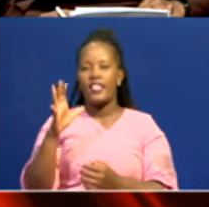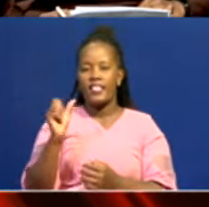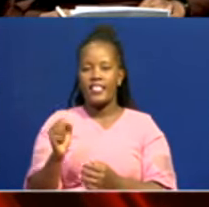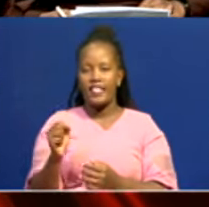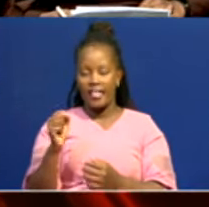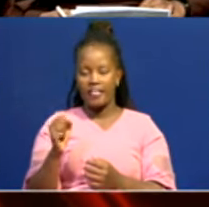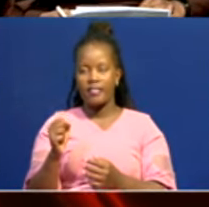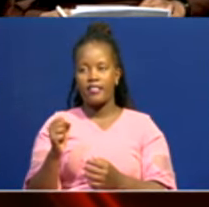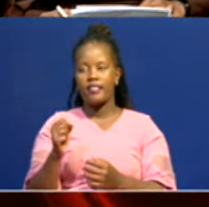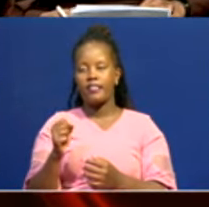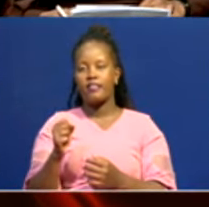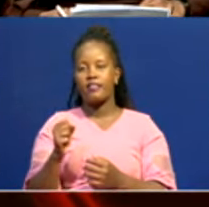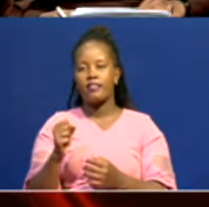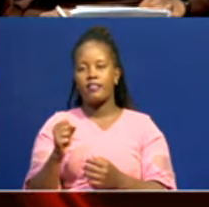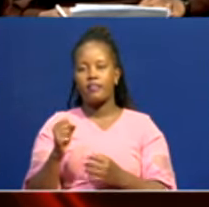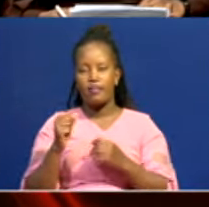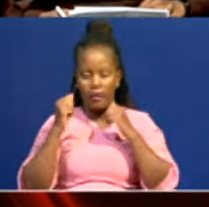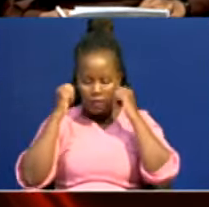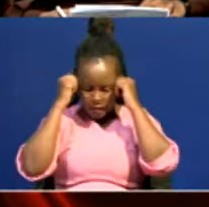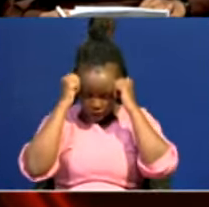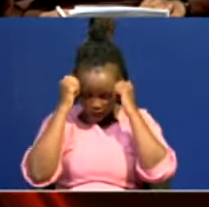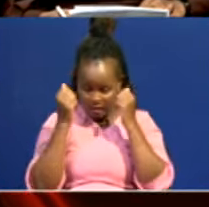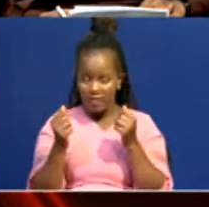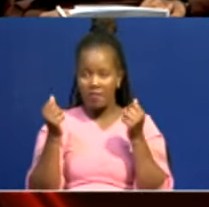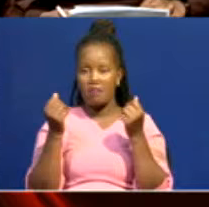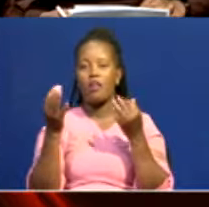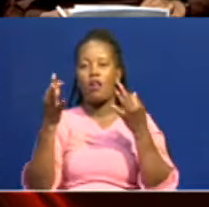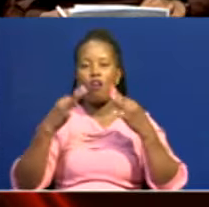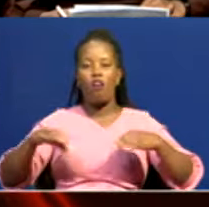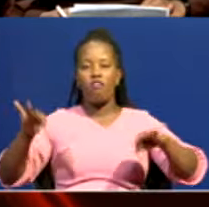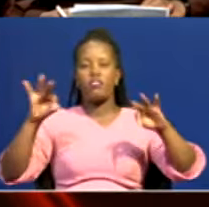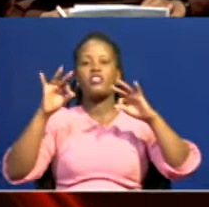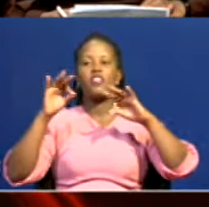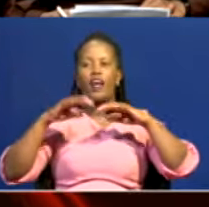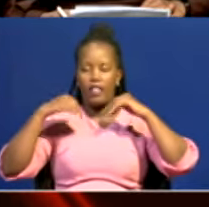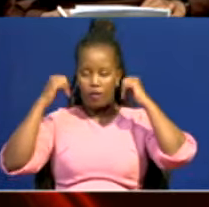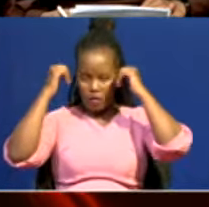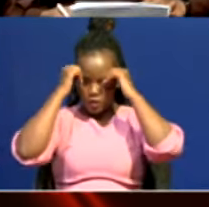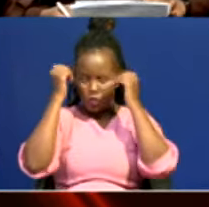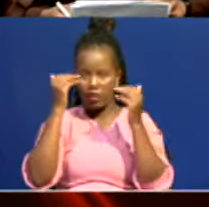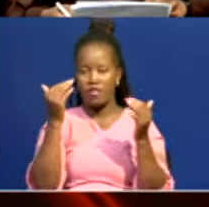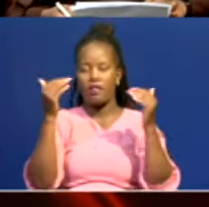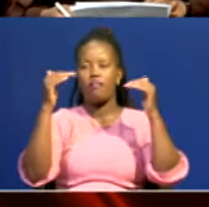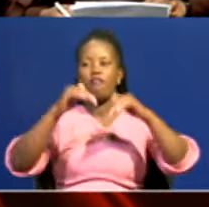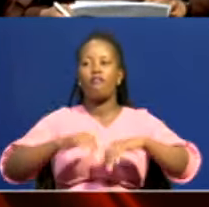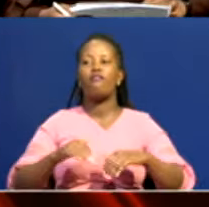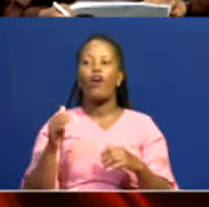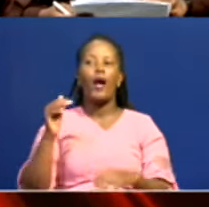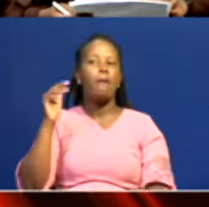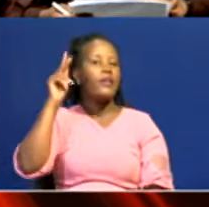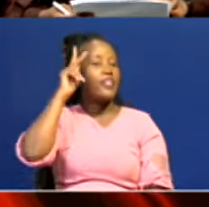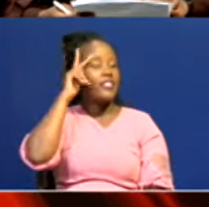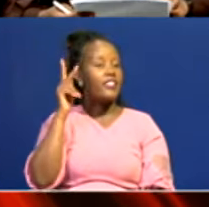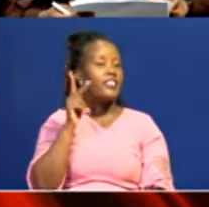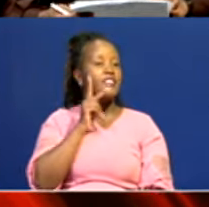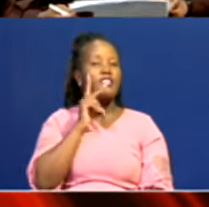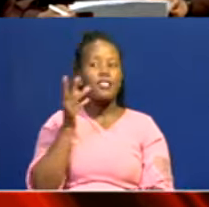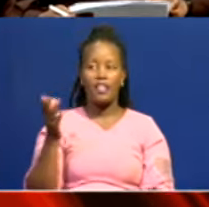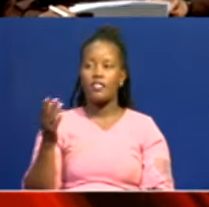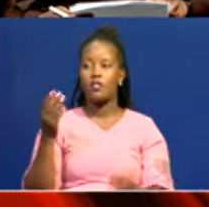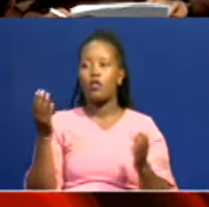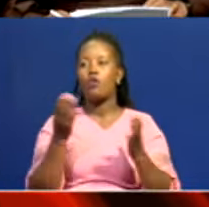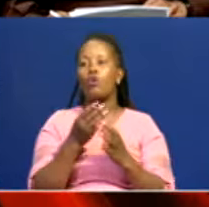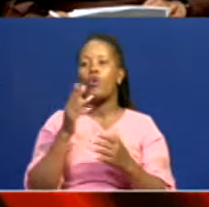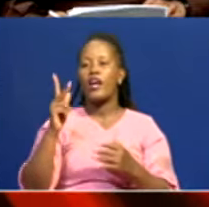Ezekiel Mashogu officiating an education forum in Karen where the KCB